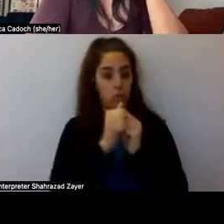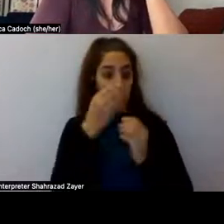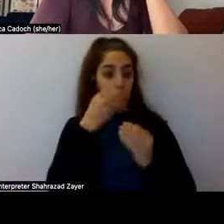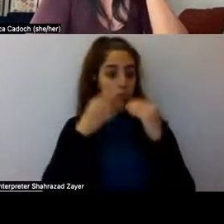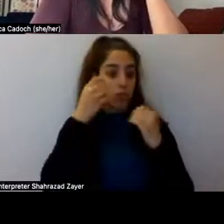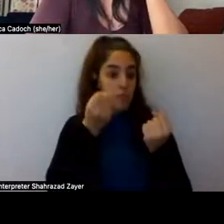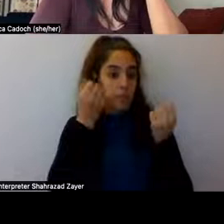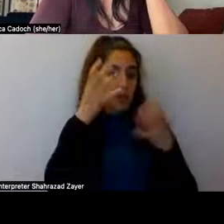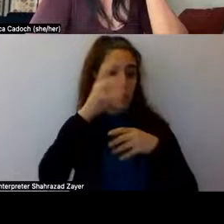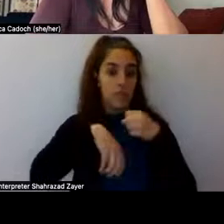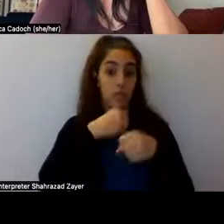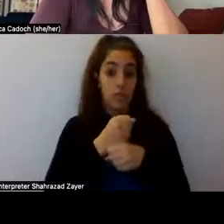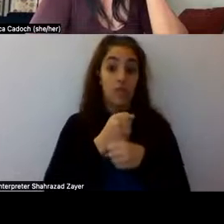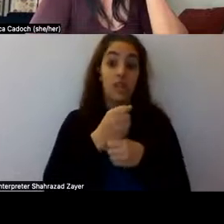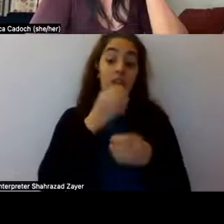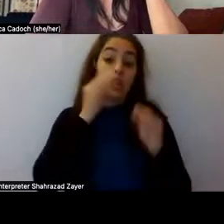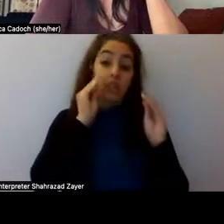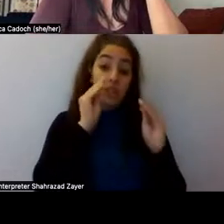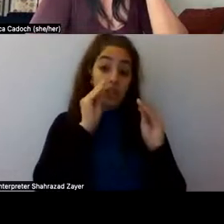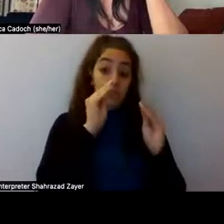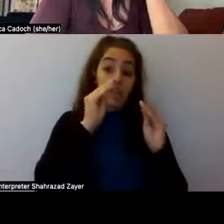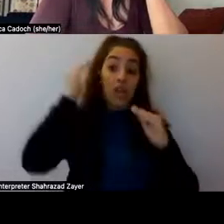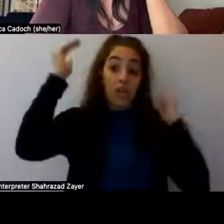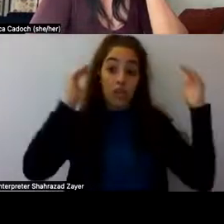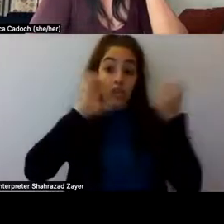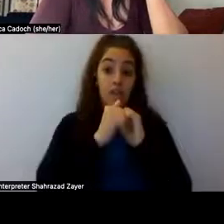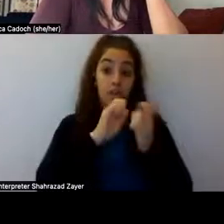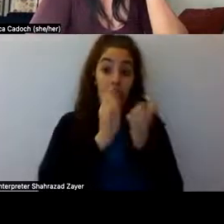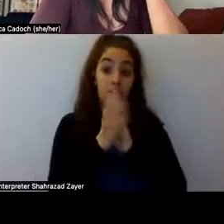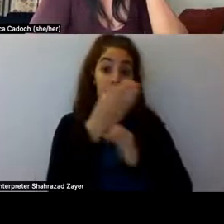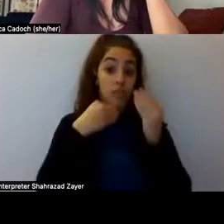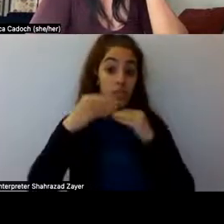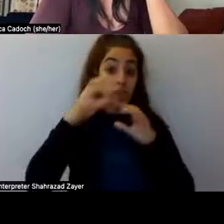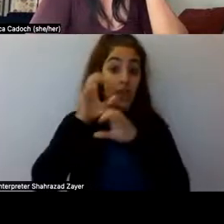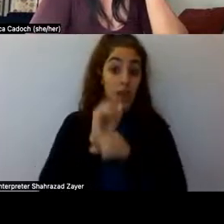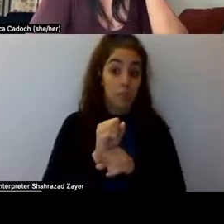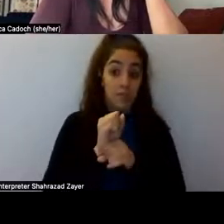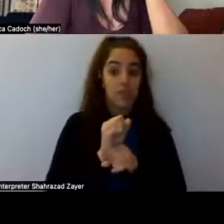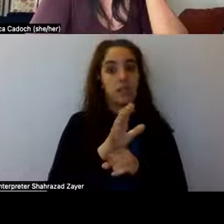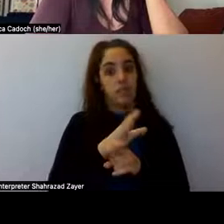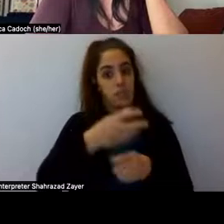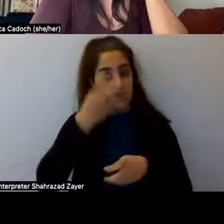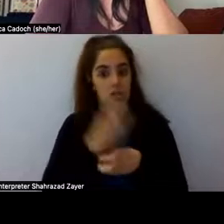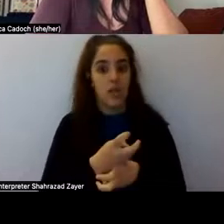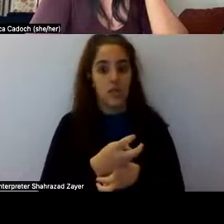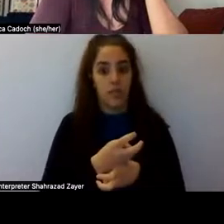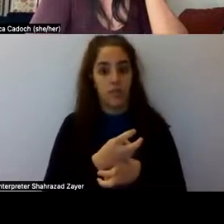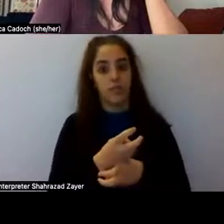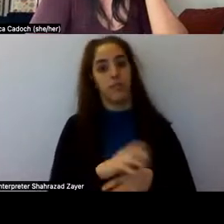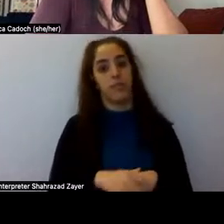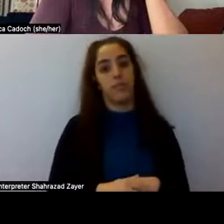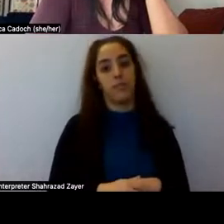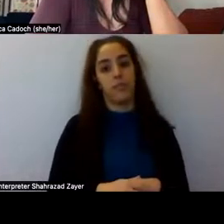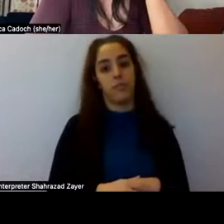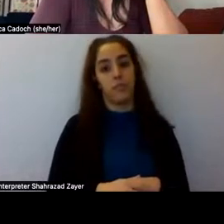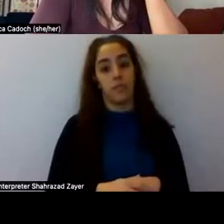is almost impossible. We are creatures of habit in many, many ways. And the older we get, the worse it gets. Um, so that if